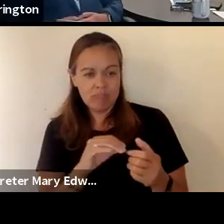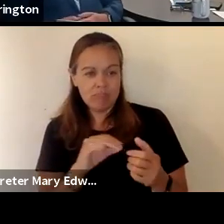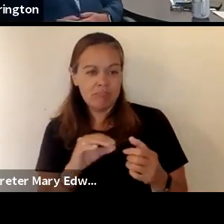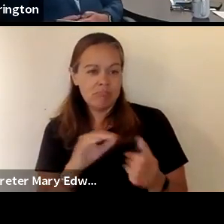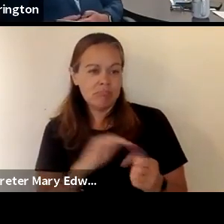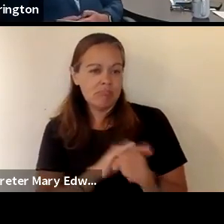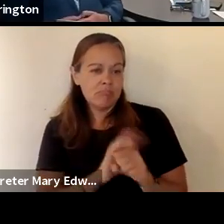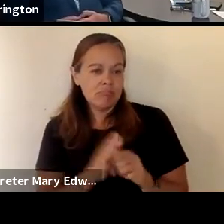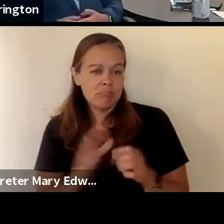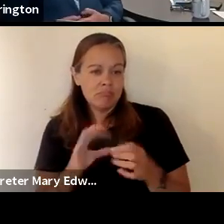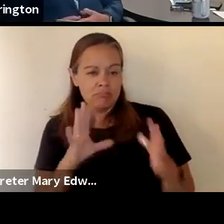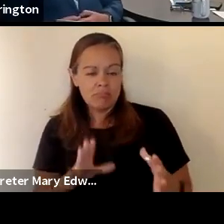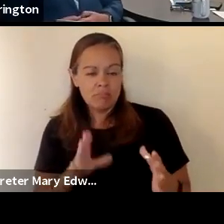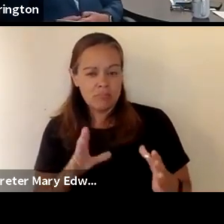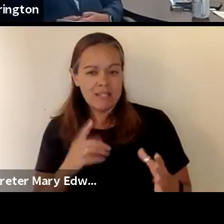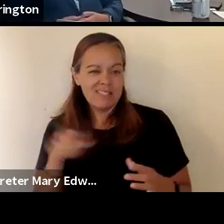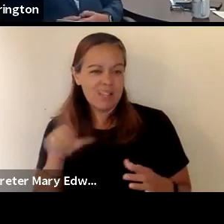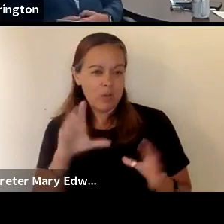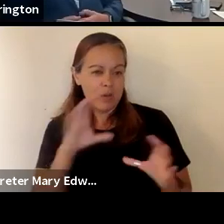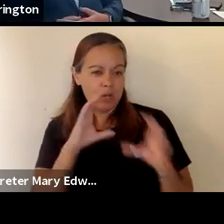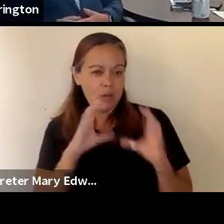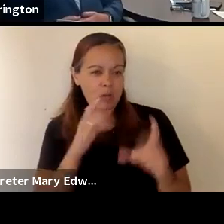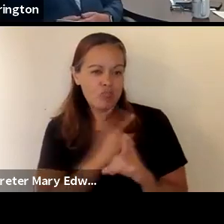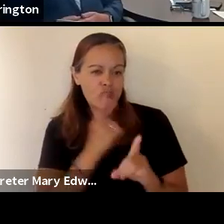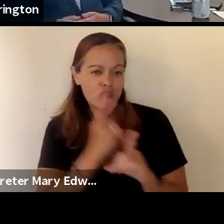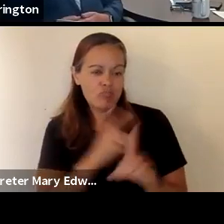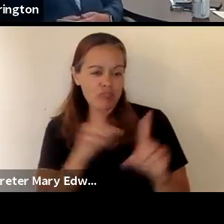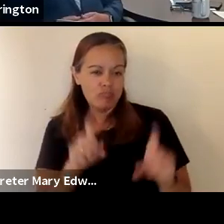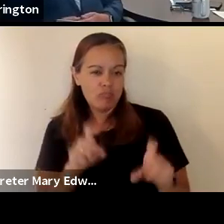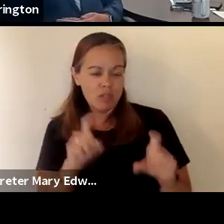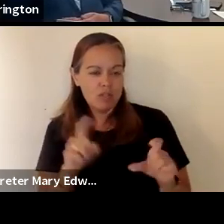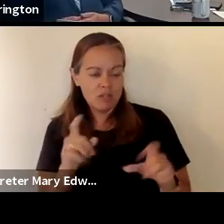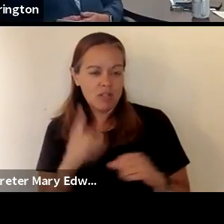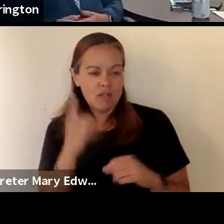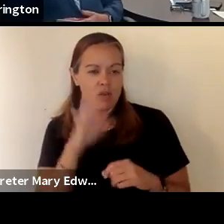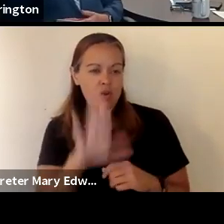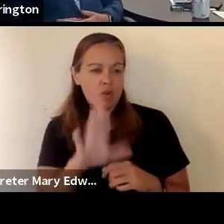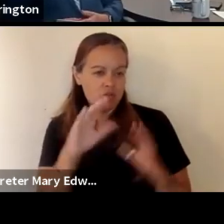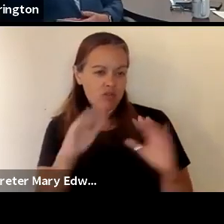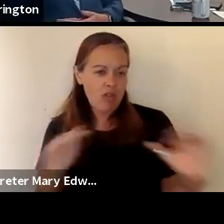they're the ones who are going to communicate the proper testing windows for your child